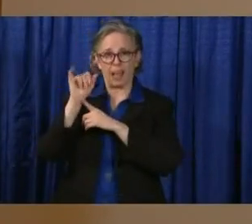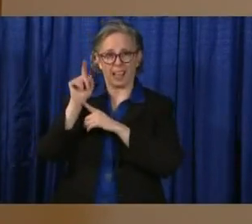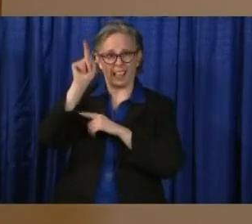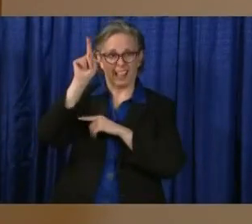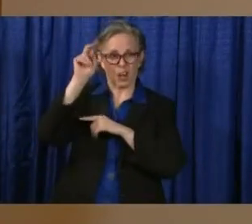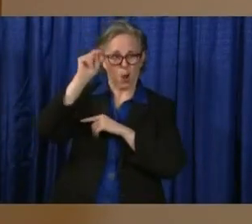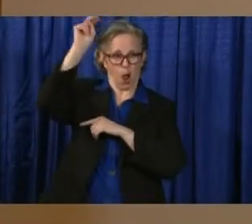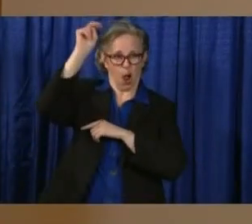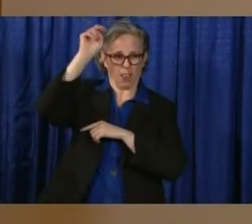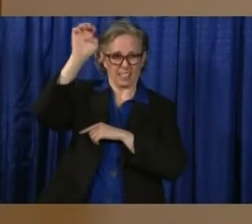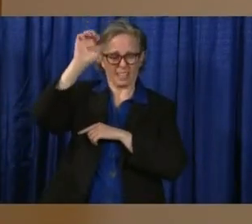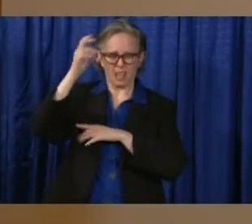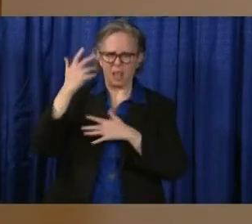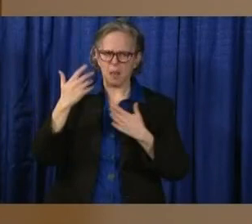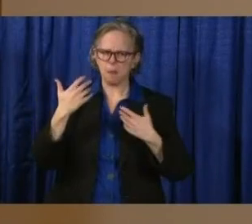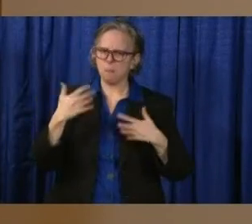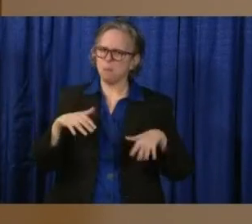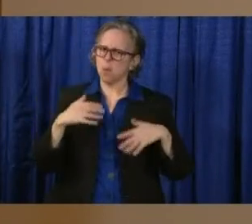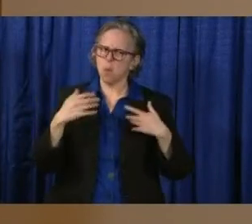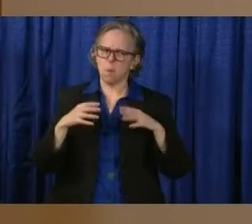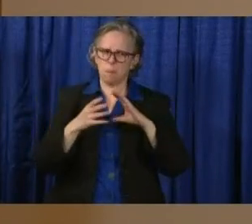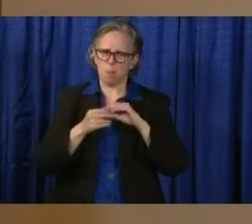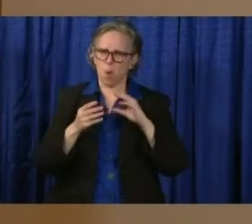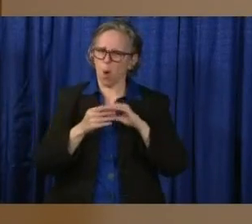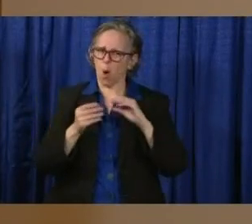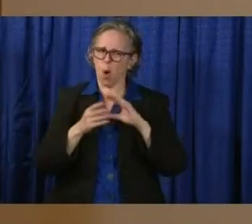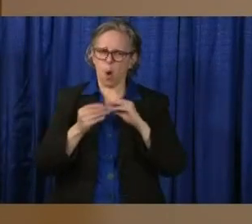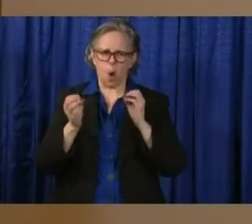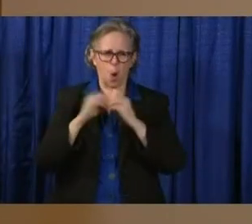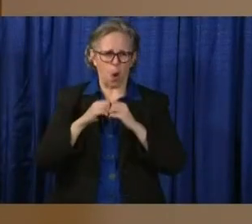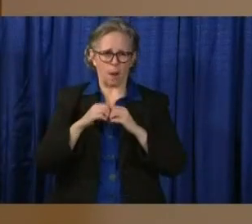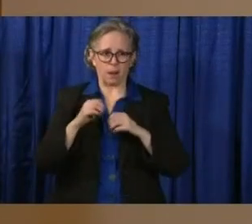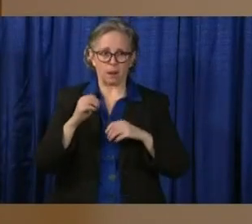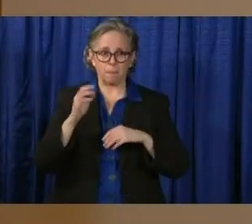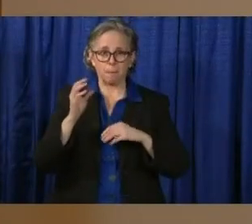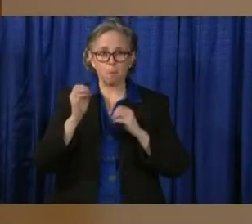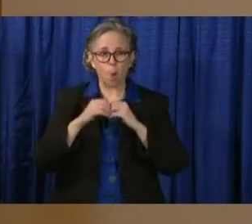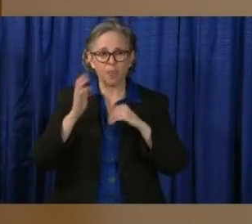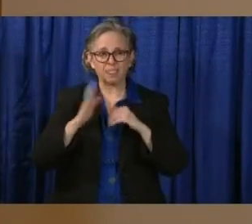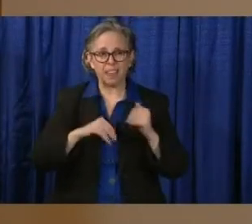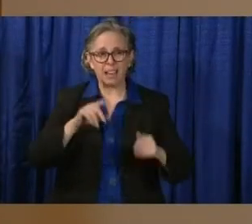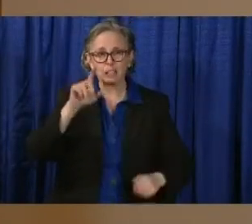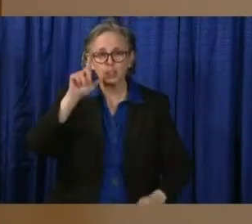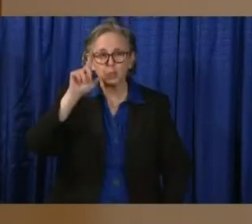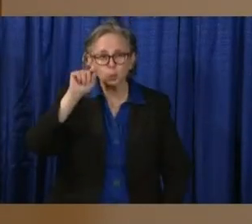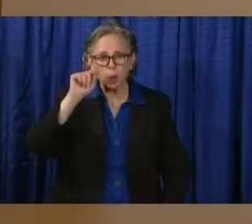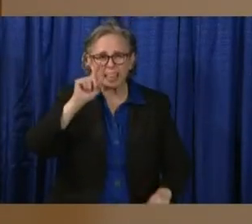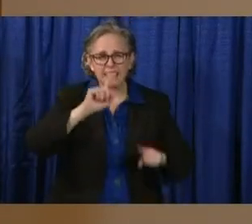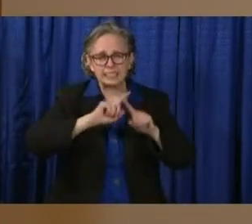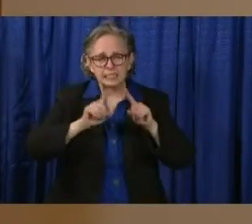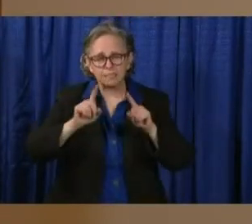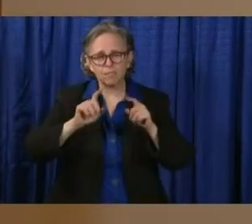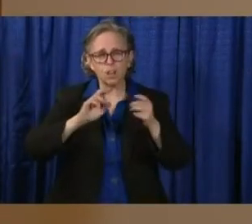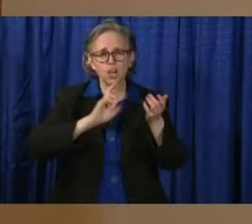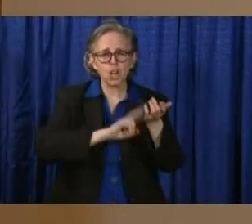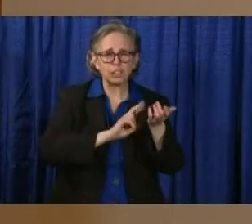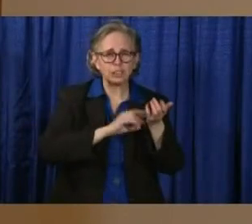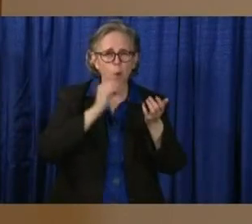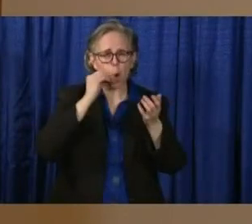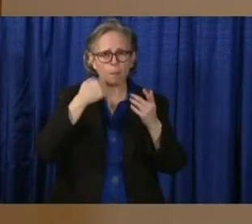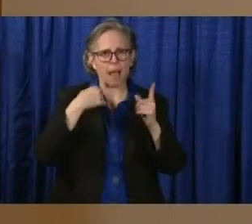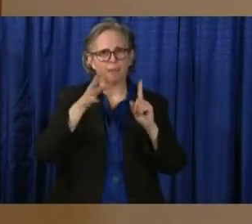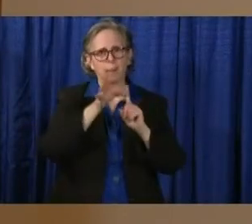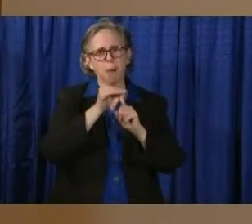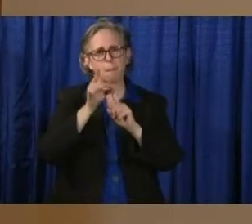institutions, but they have more than 20 institutions that have cases in them now. And that's to be expected